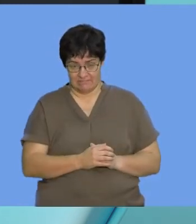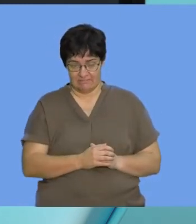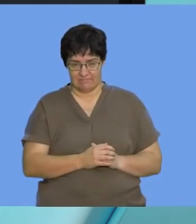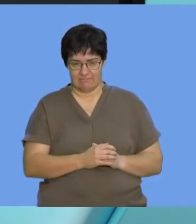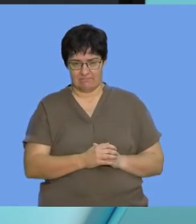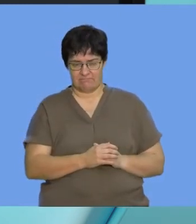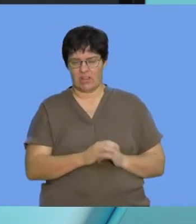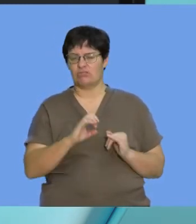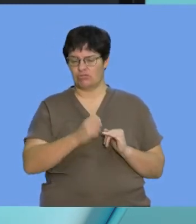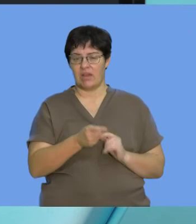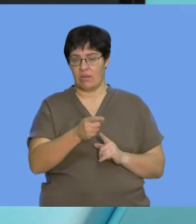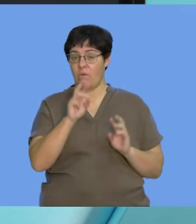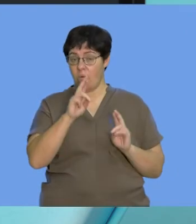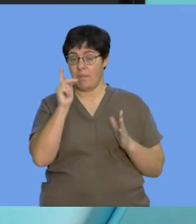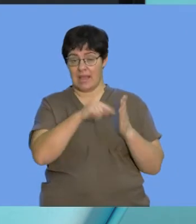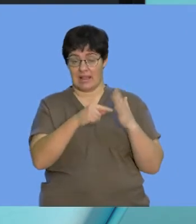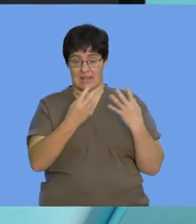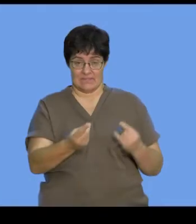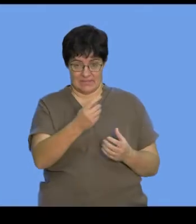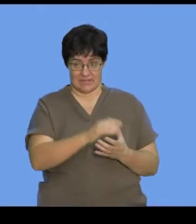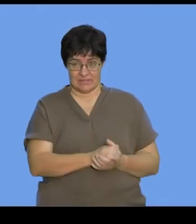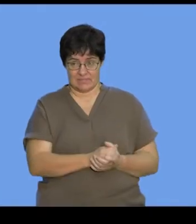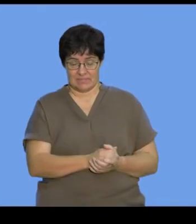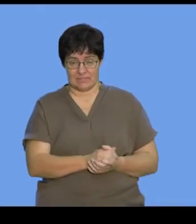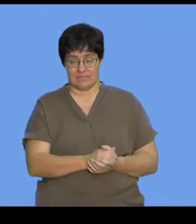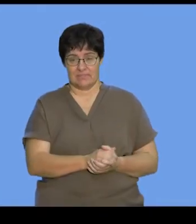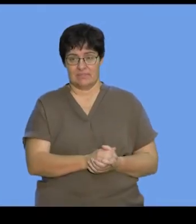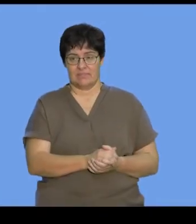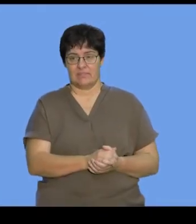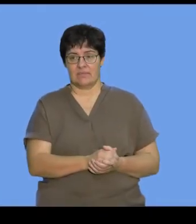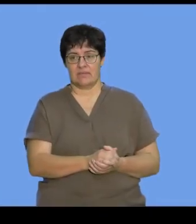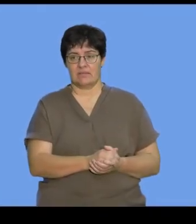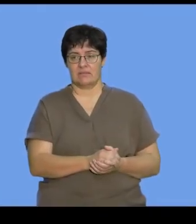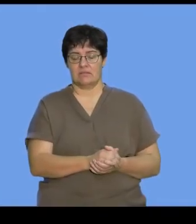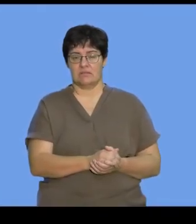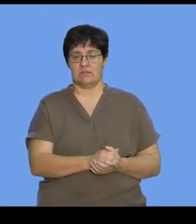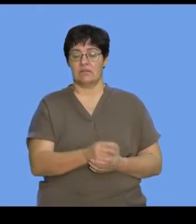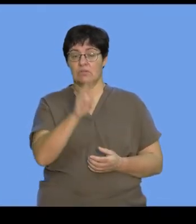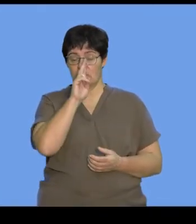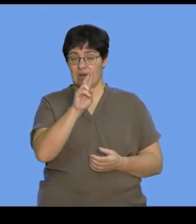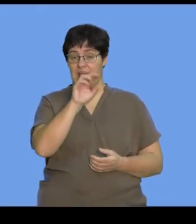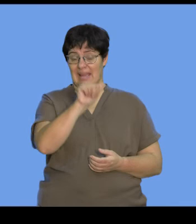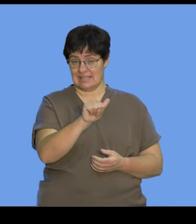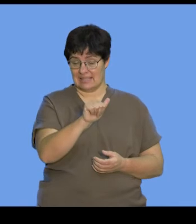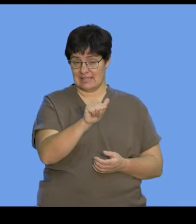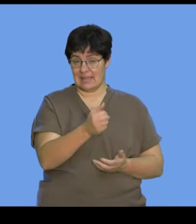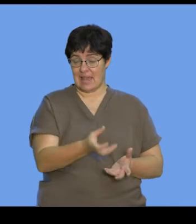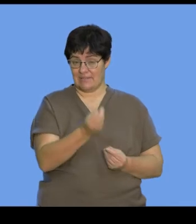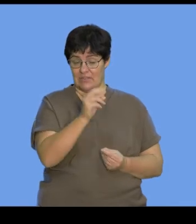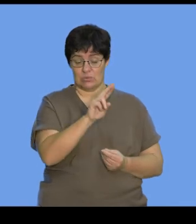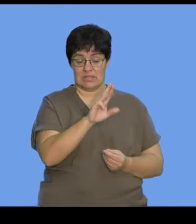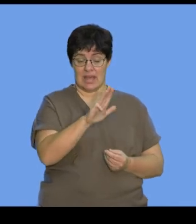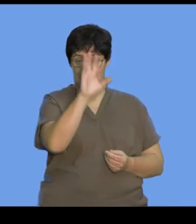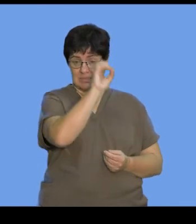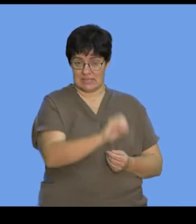bases. Let's try that, I hope you've got your calculator, you're going to be able to help me with that. So, if we look at adenine, if adenine is